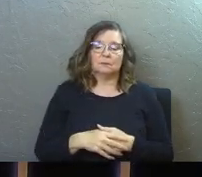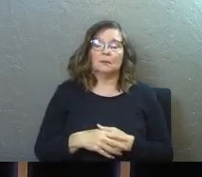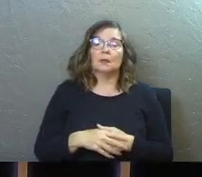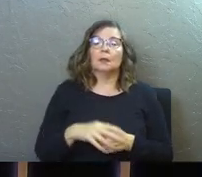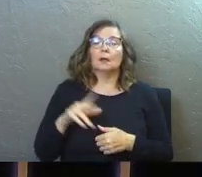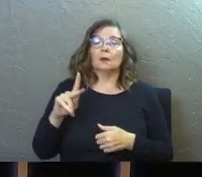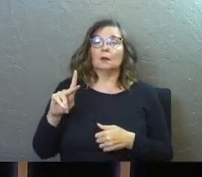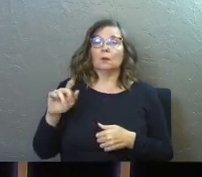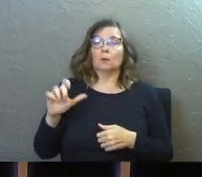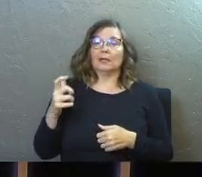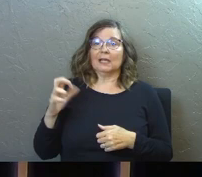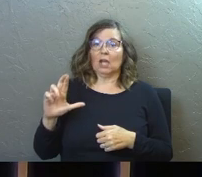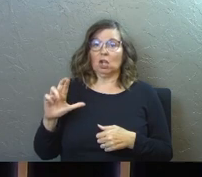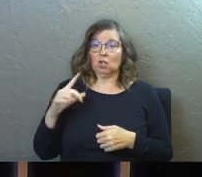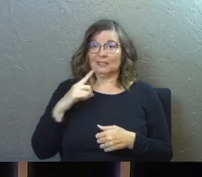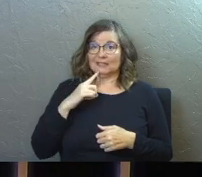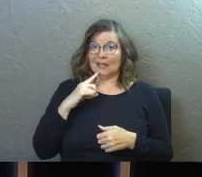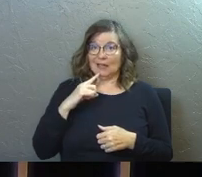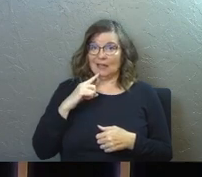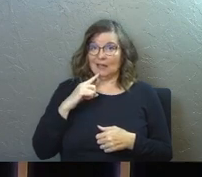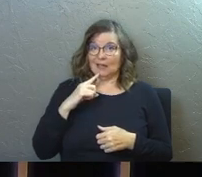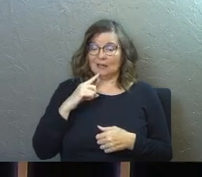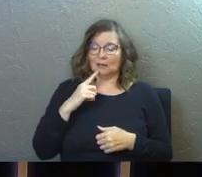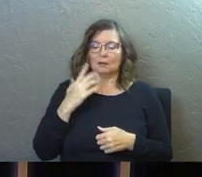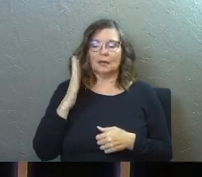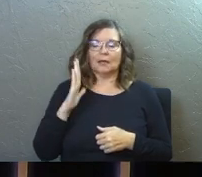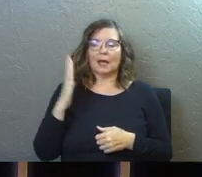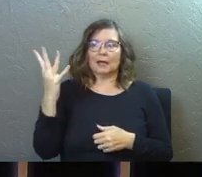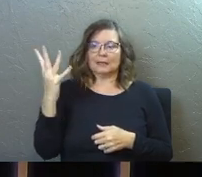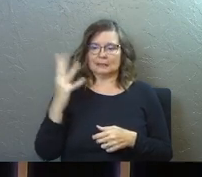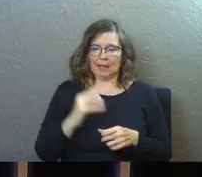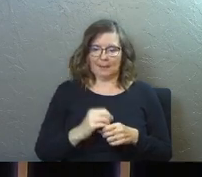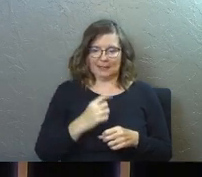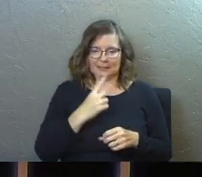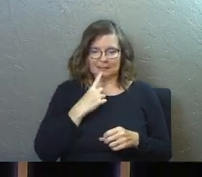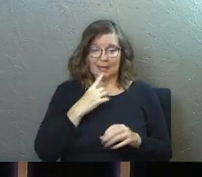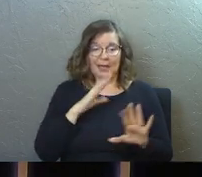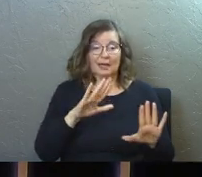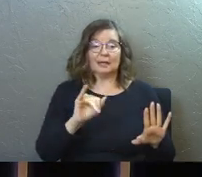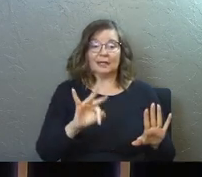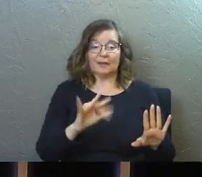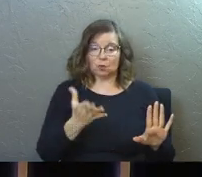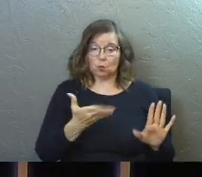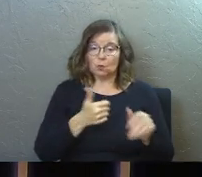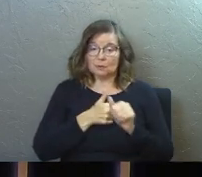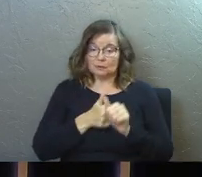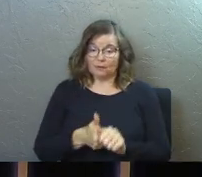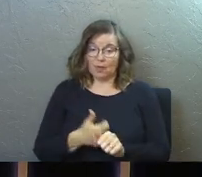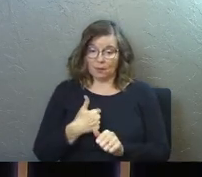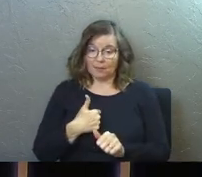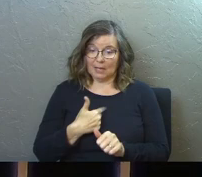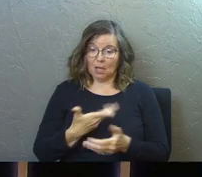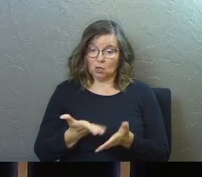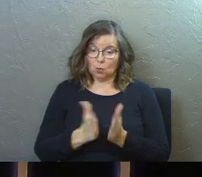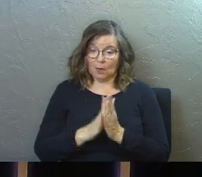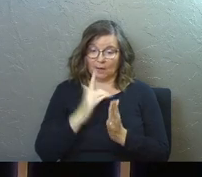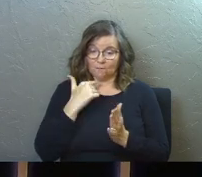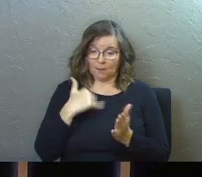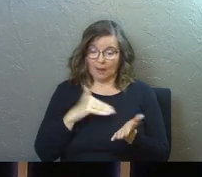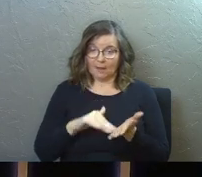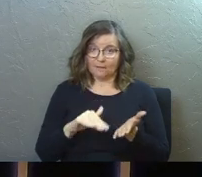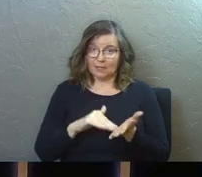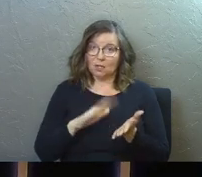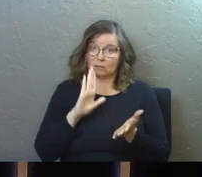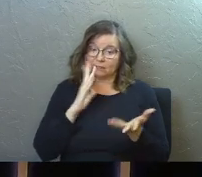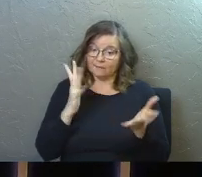What Keller is trying to say is God has come in and said, if you are submitted to me and you've asked for my